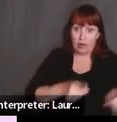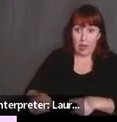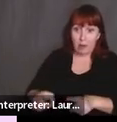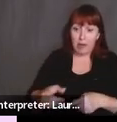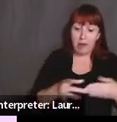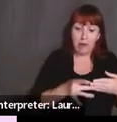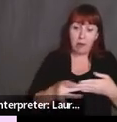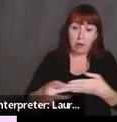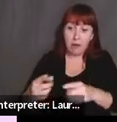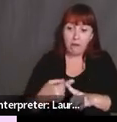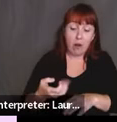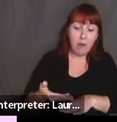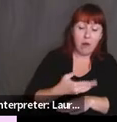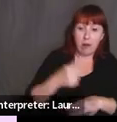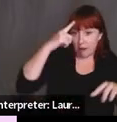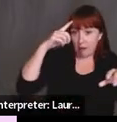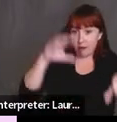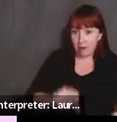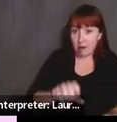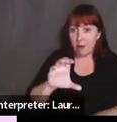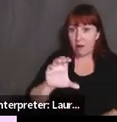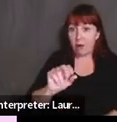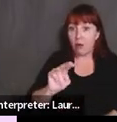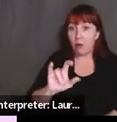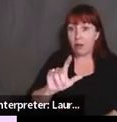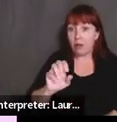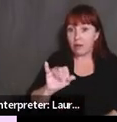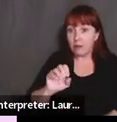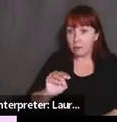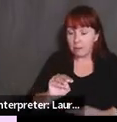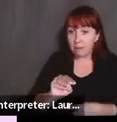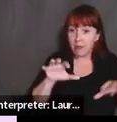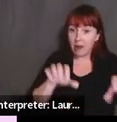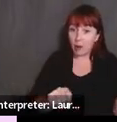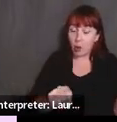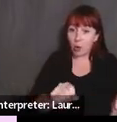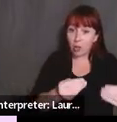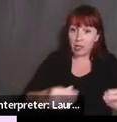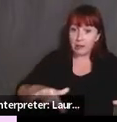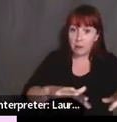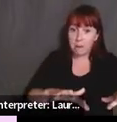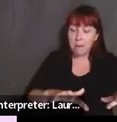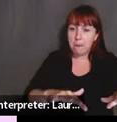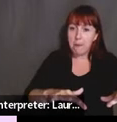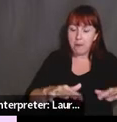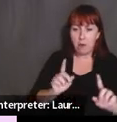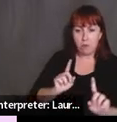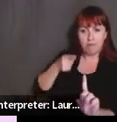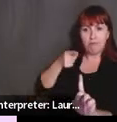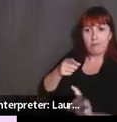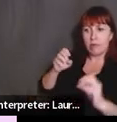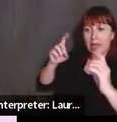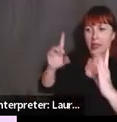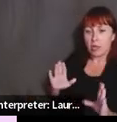of colonialism. So our main goal as educators should be, uh, not